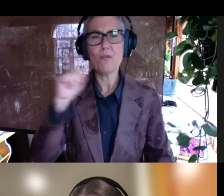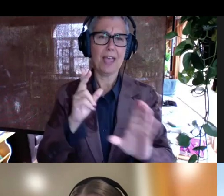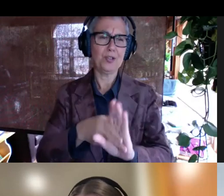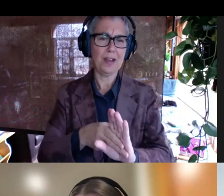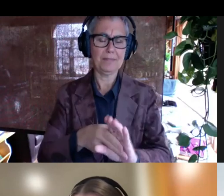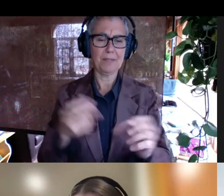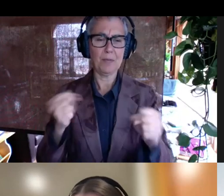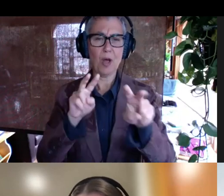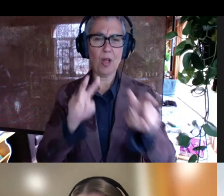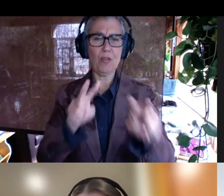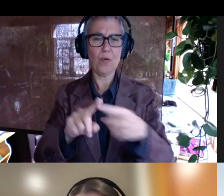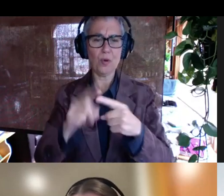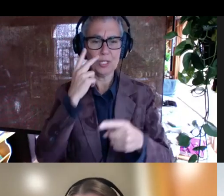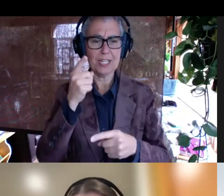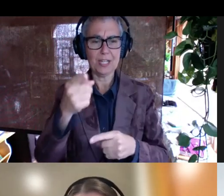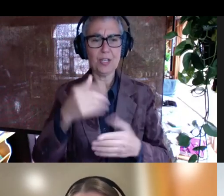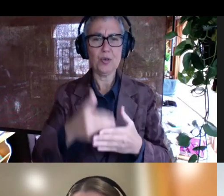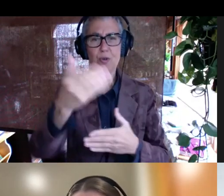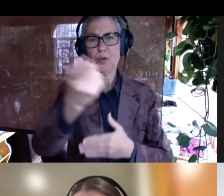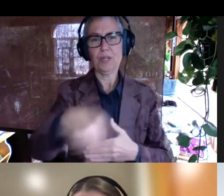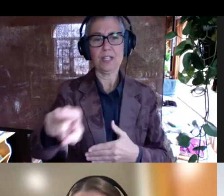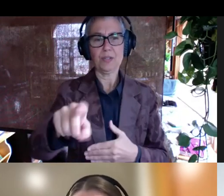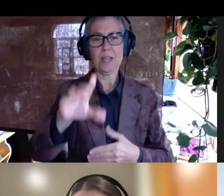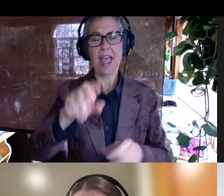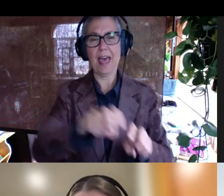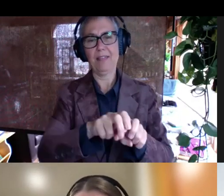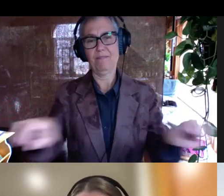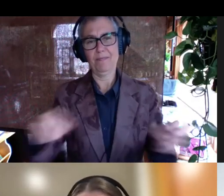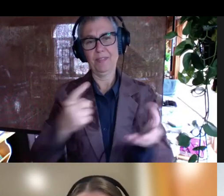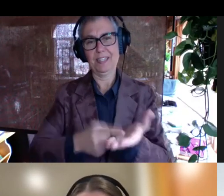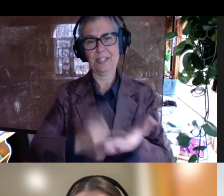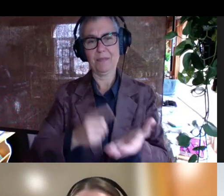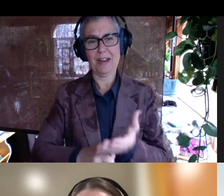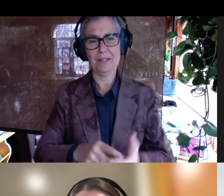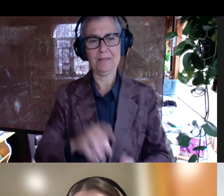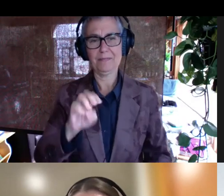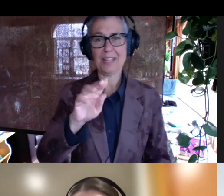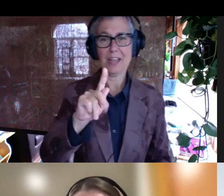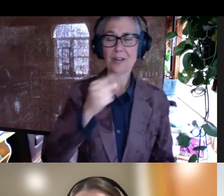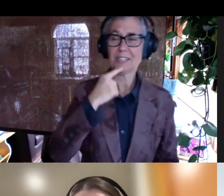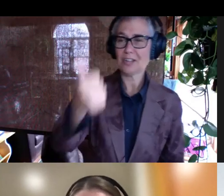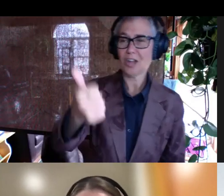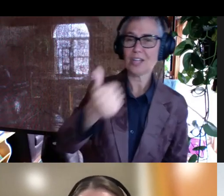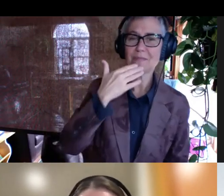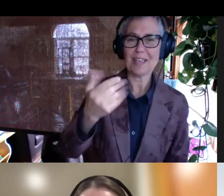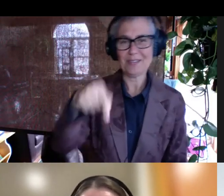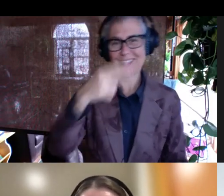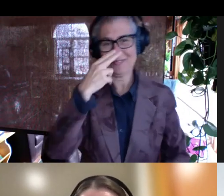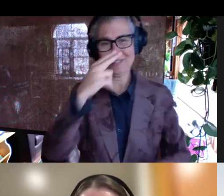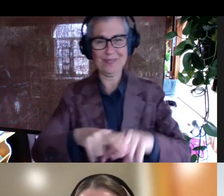look forward to seeing you next week at the discussion panel. Awesome. Thank you. This was fun.